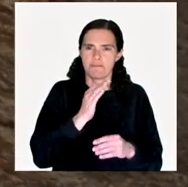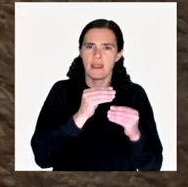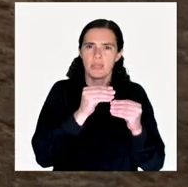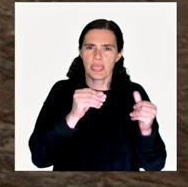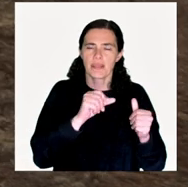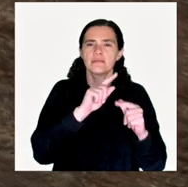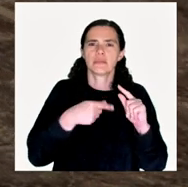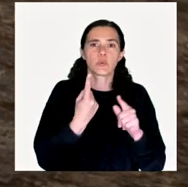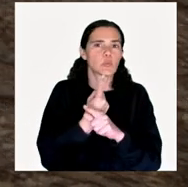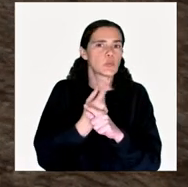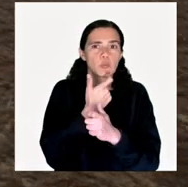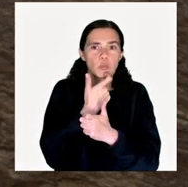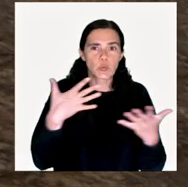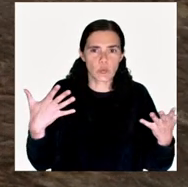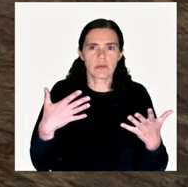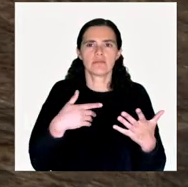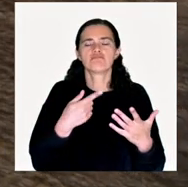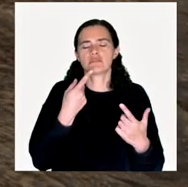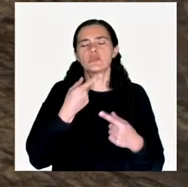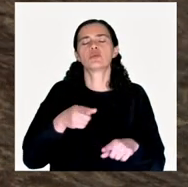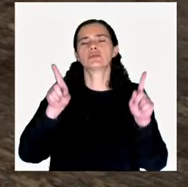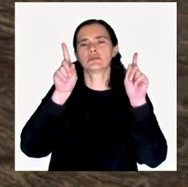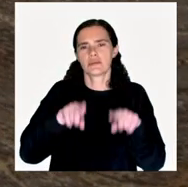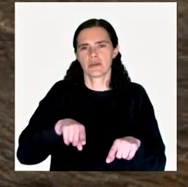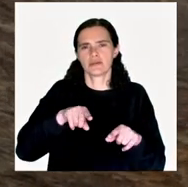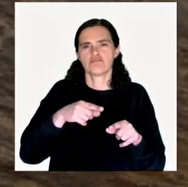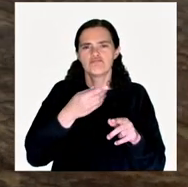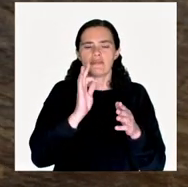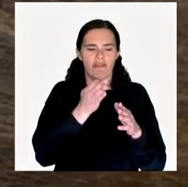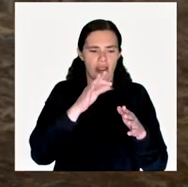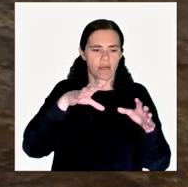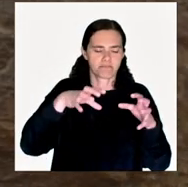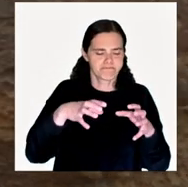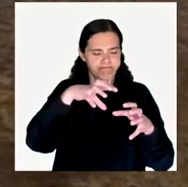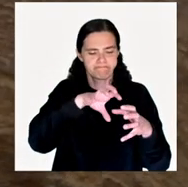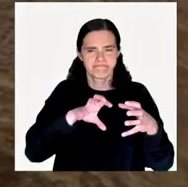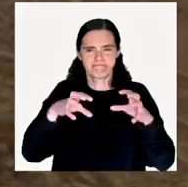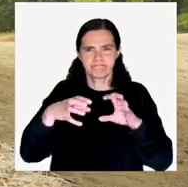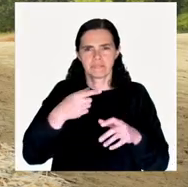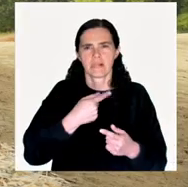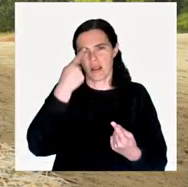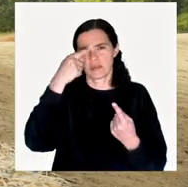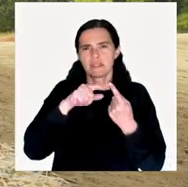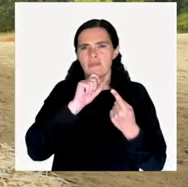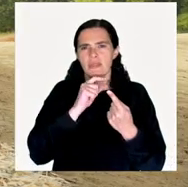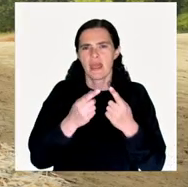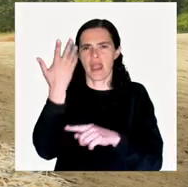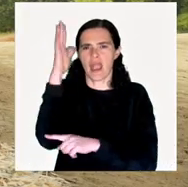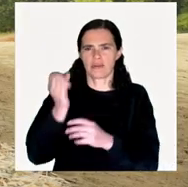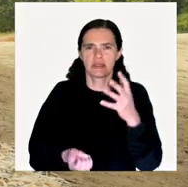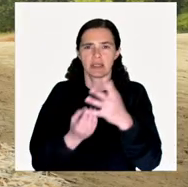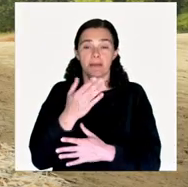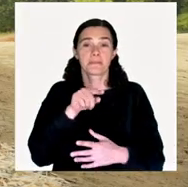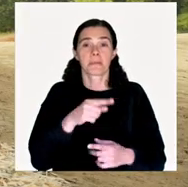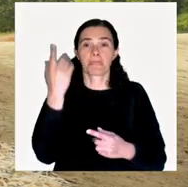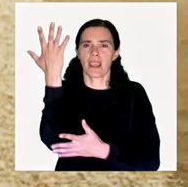and every single element was recast in iron in order to produce